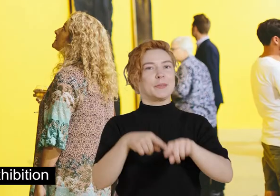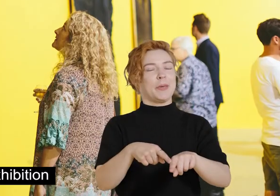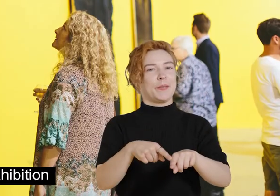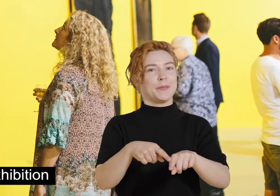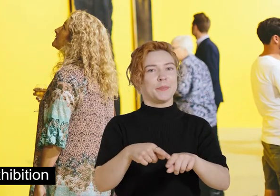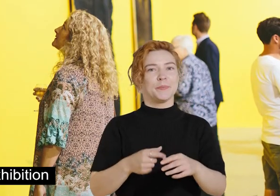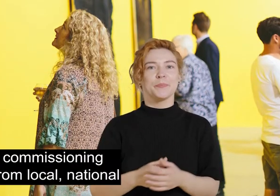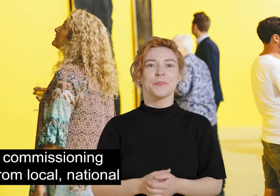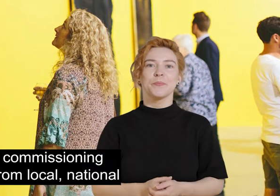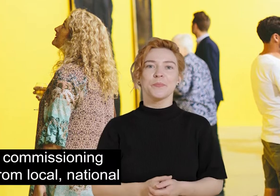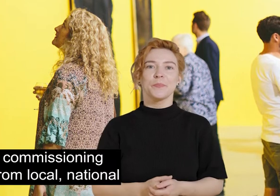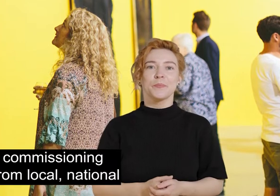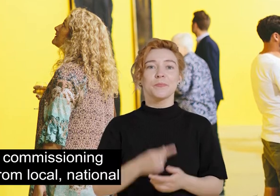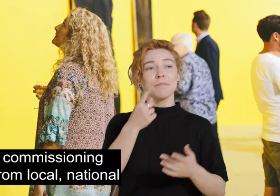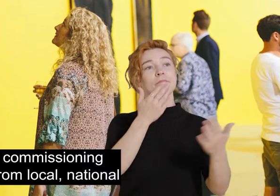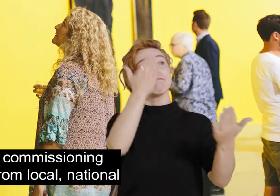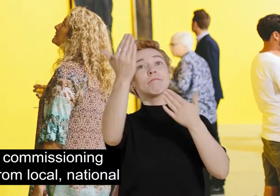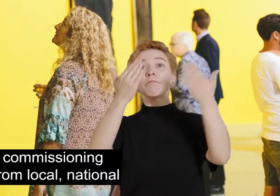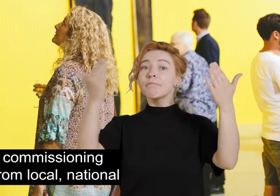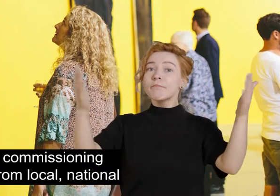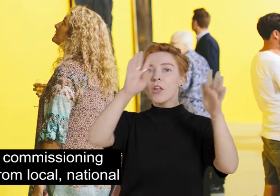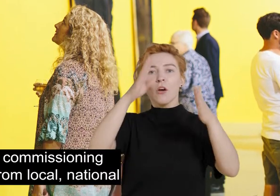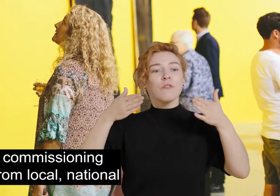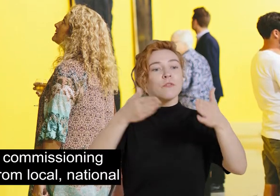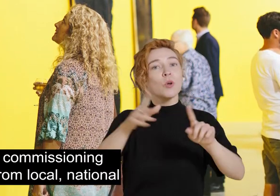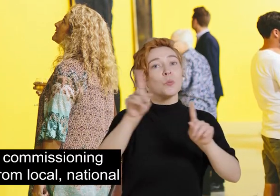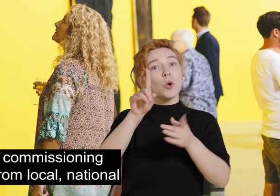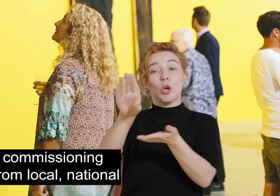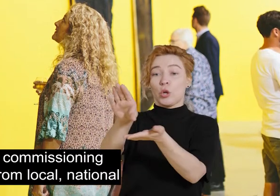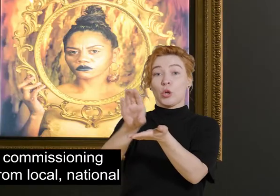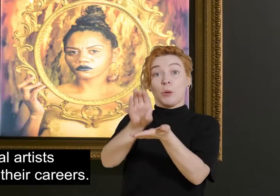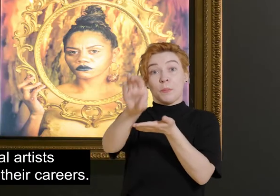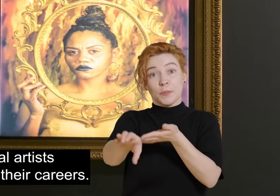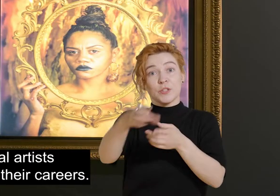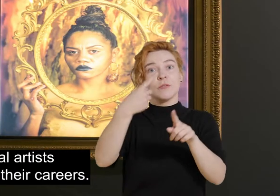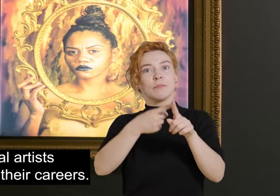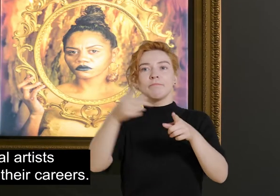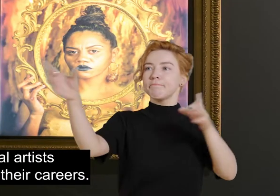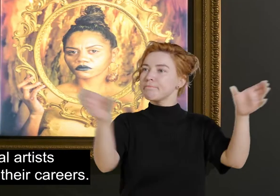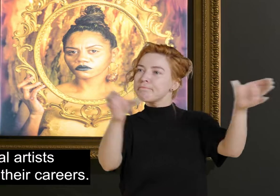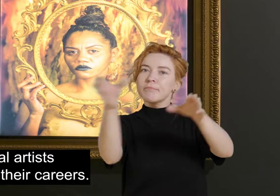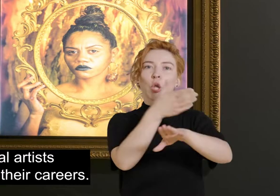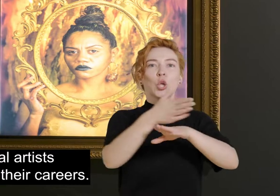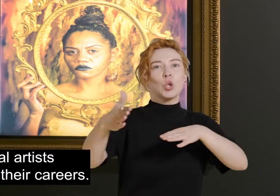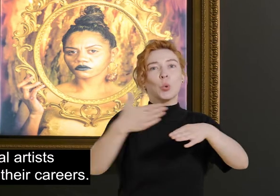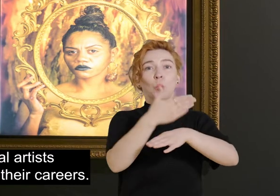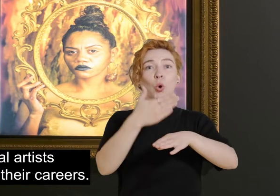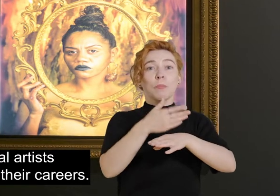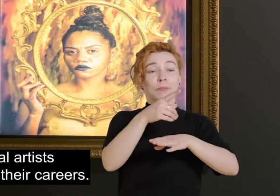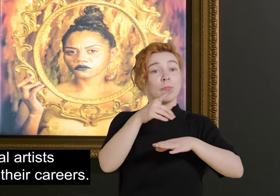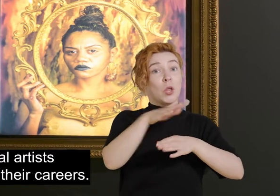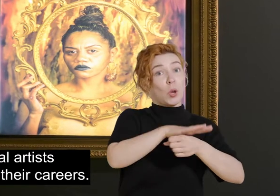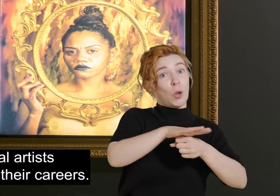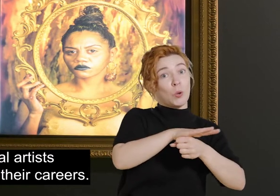ACE Open's exhibition program is focused on commissioning and curating new work from local, national and international artists across all stages of their